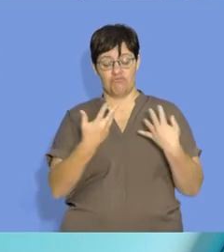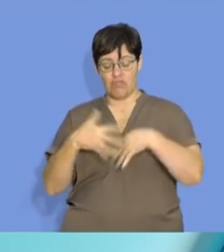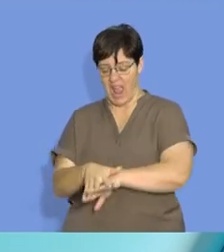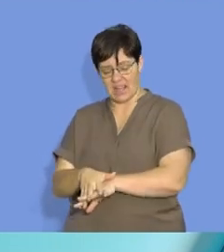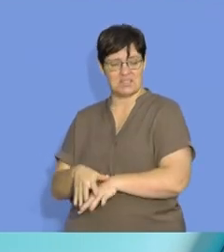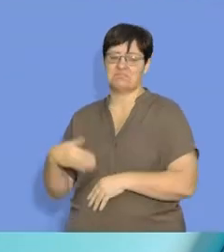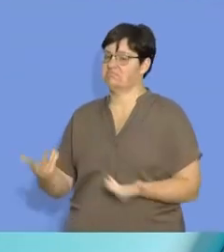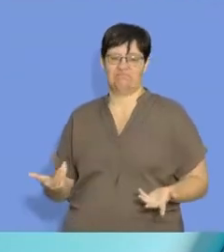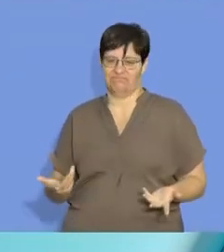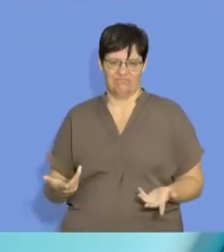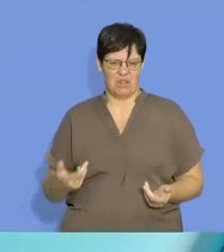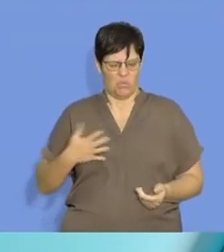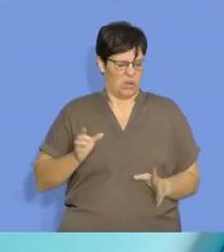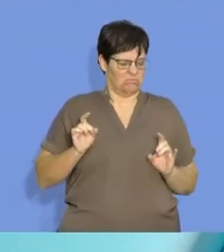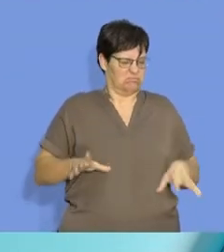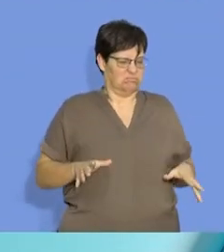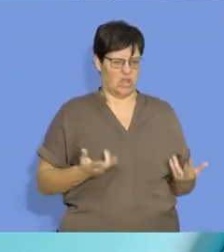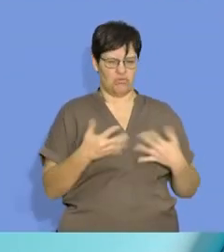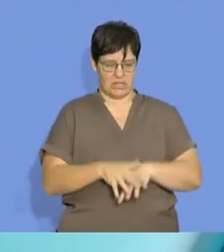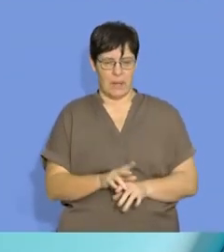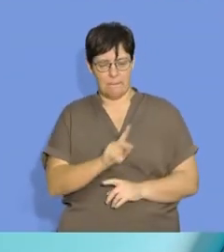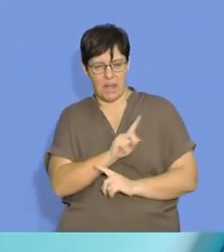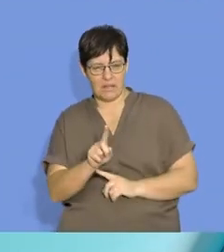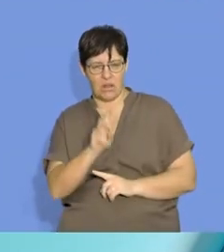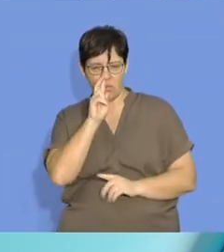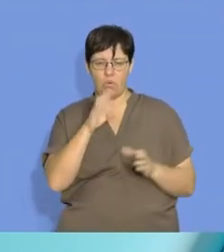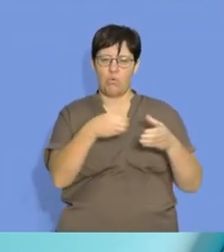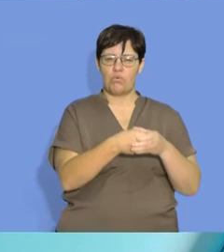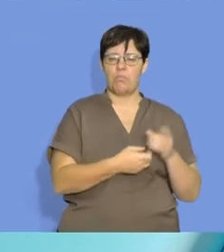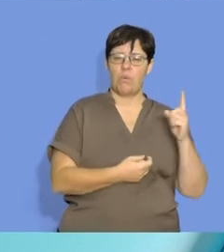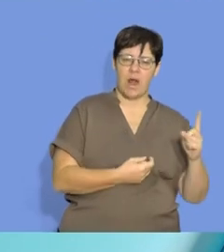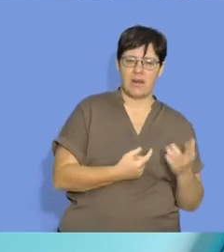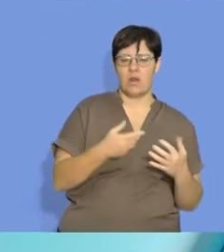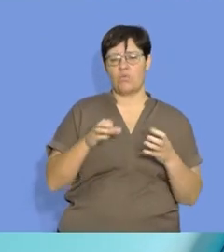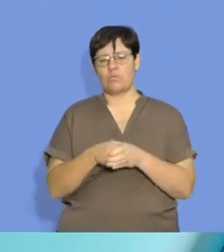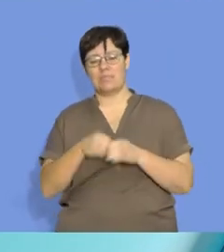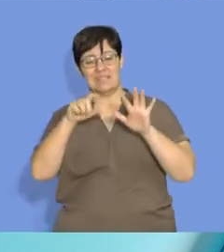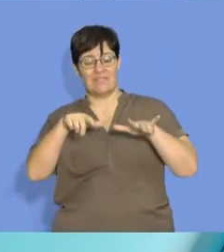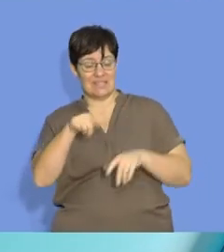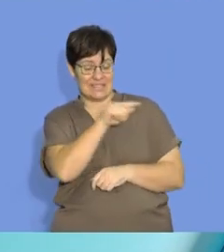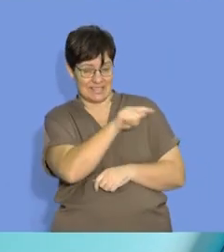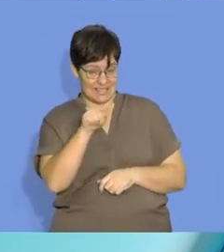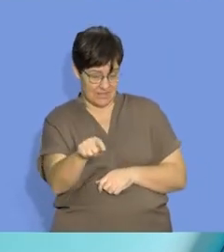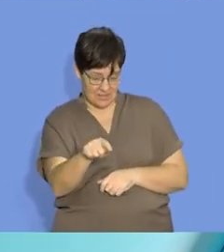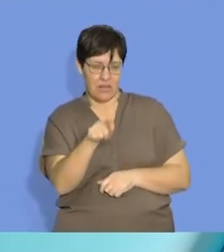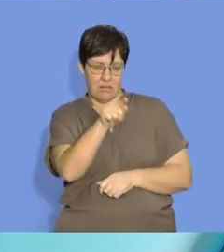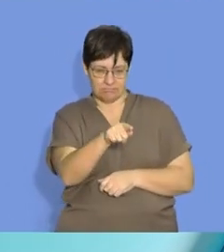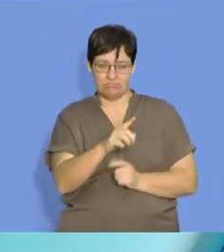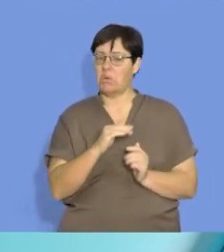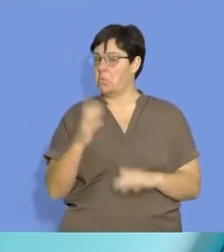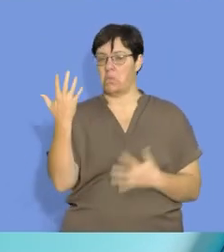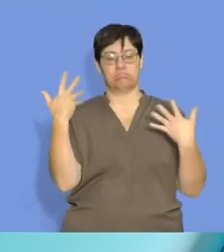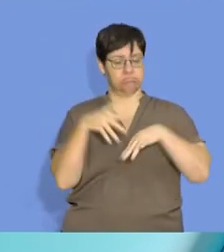They don't really want to react. But if you look at your group 1 and your group 17 elements, they are